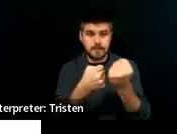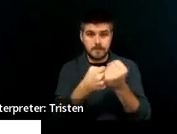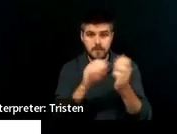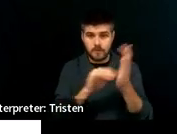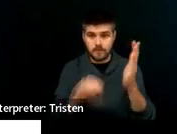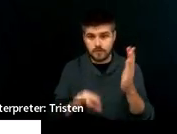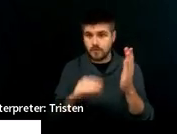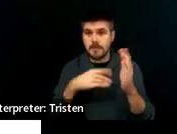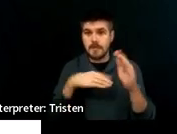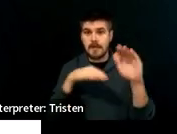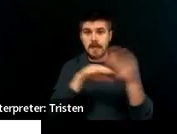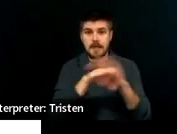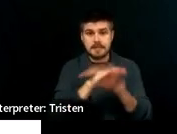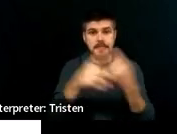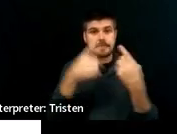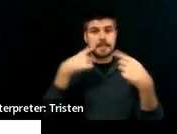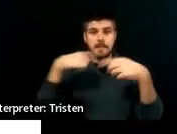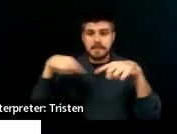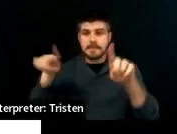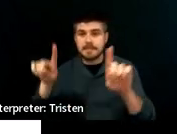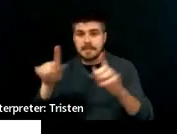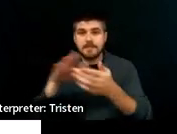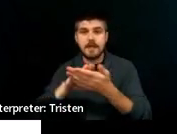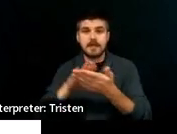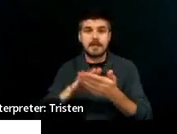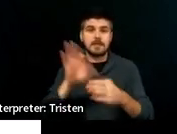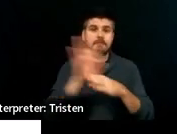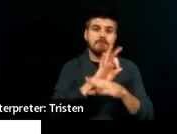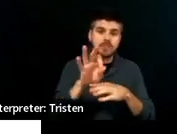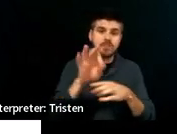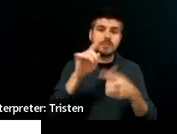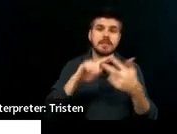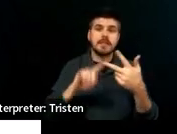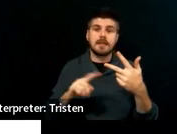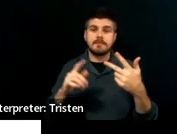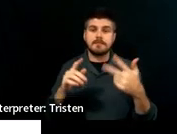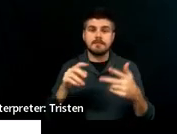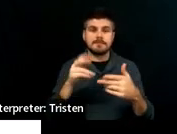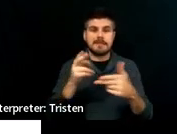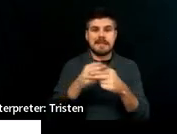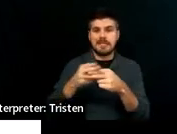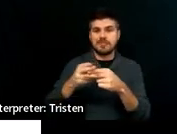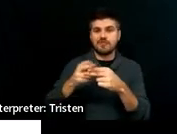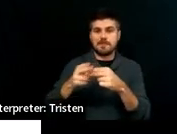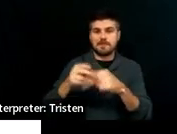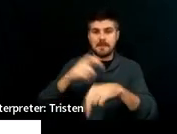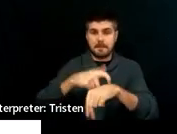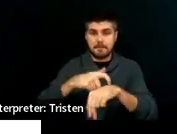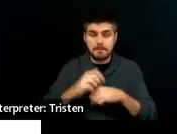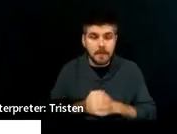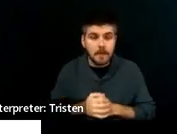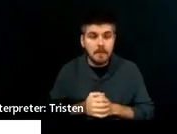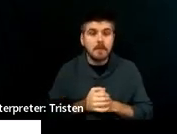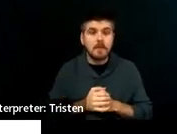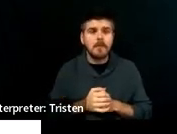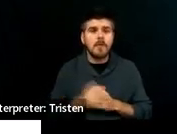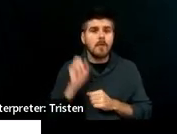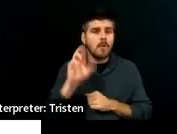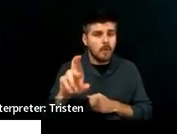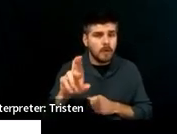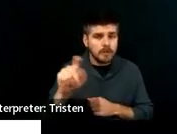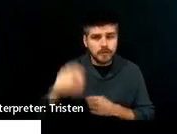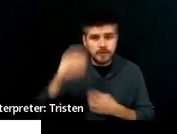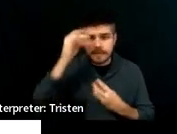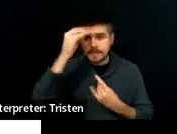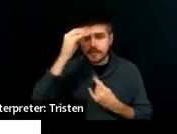being successful academically, functionally, and within transition? Or should we consider ninth grade